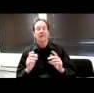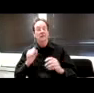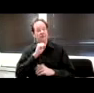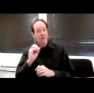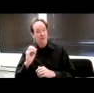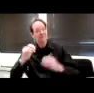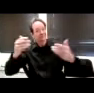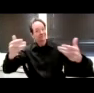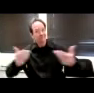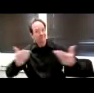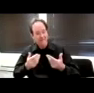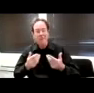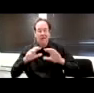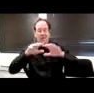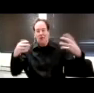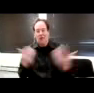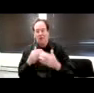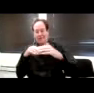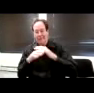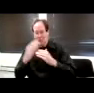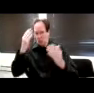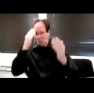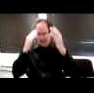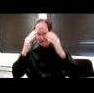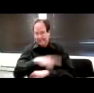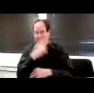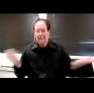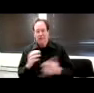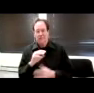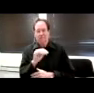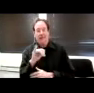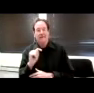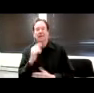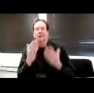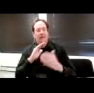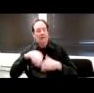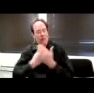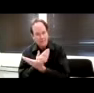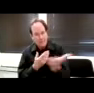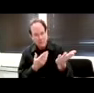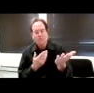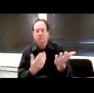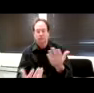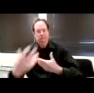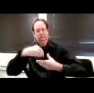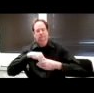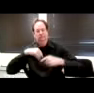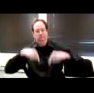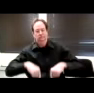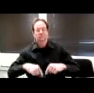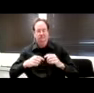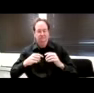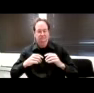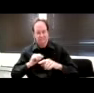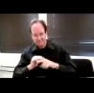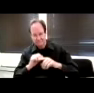Welcome to Global Accessibility Awareness Day at MIT. Thank you all for coming. Before we get started, I